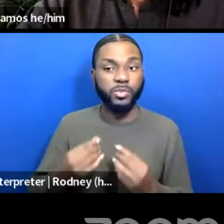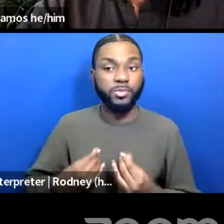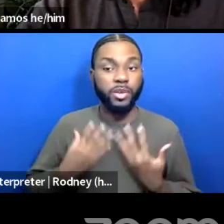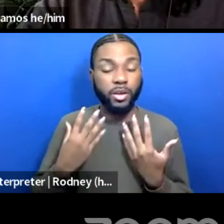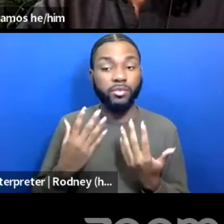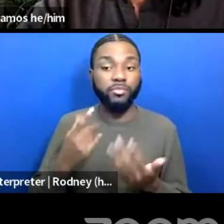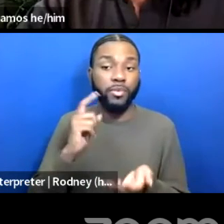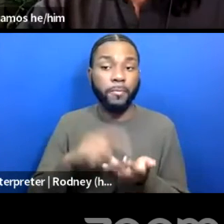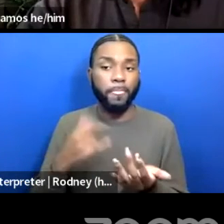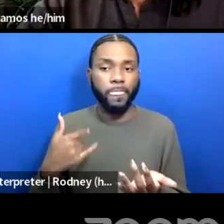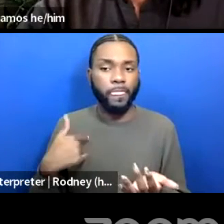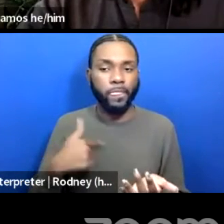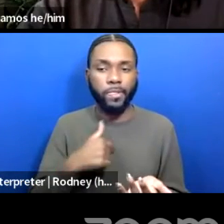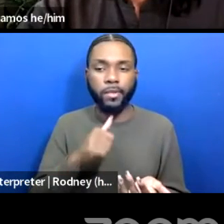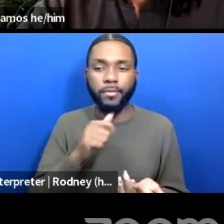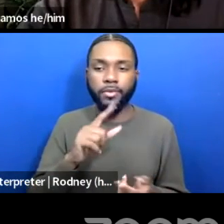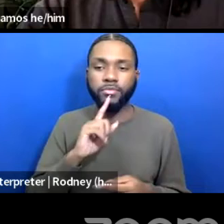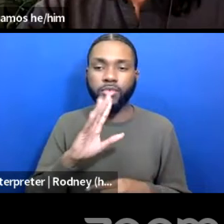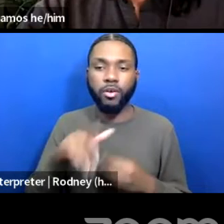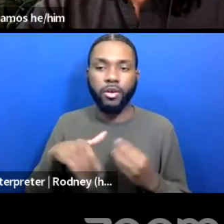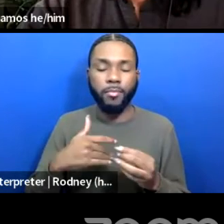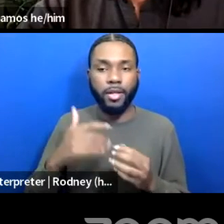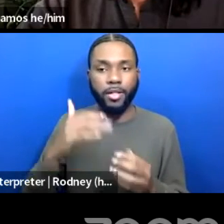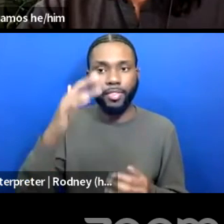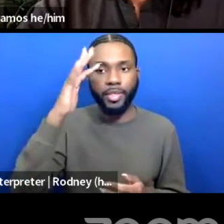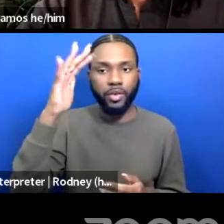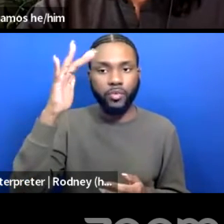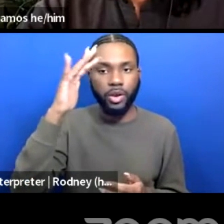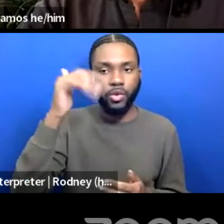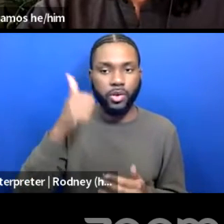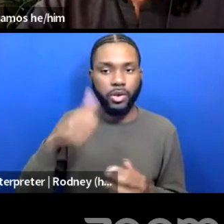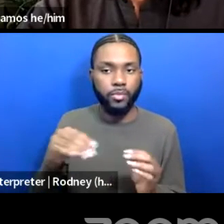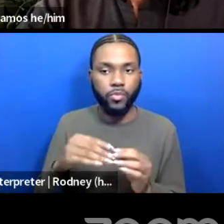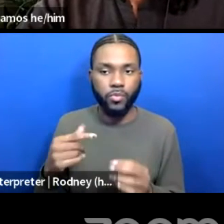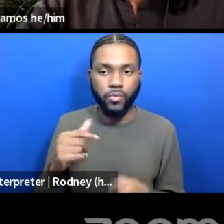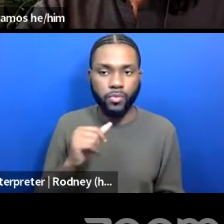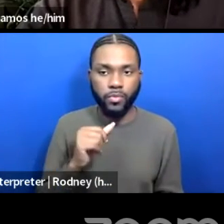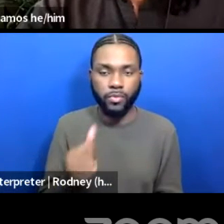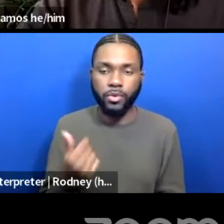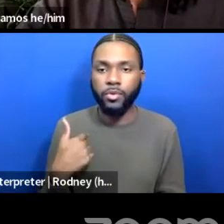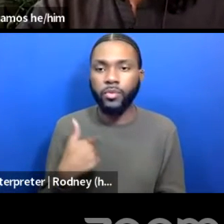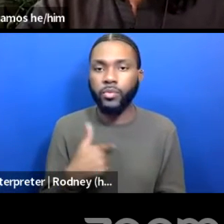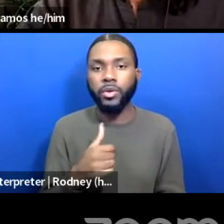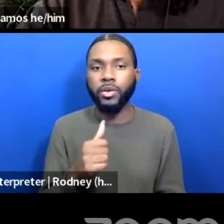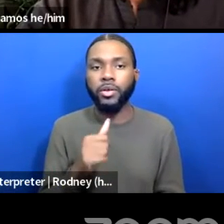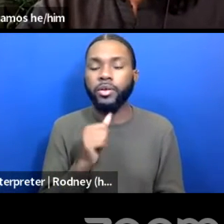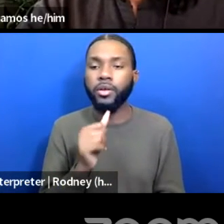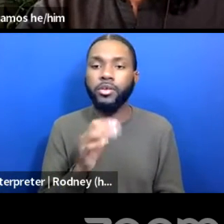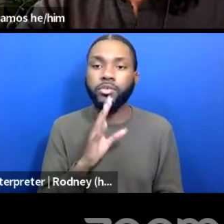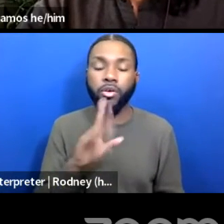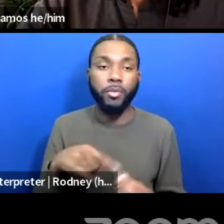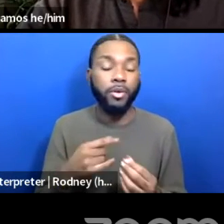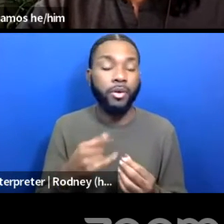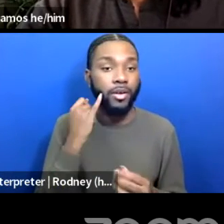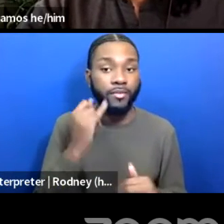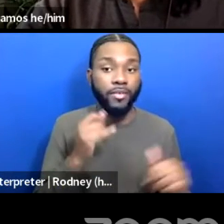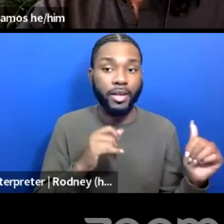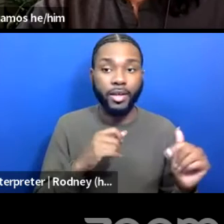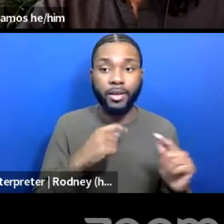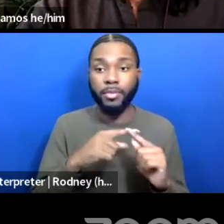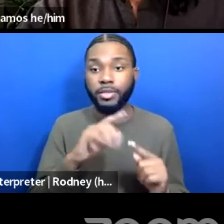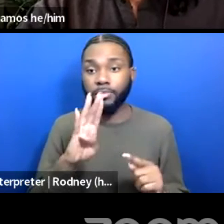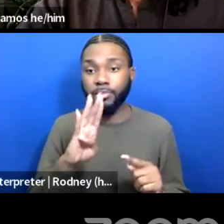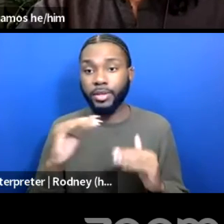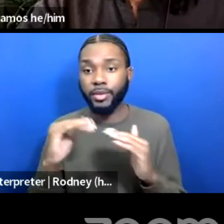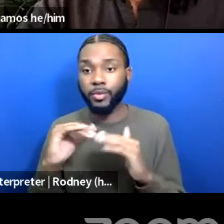longer talking about the theoretical anymore. We're not talking about, like, if A plus B equals C.